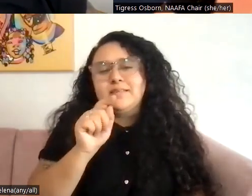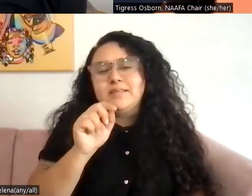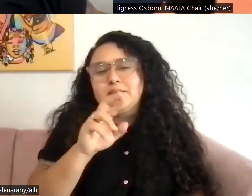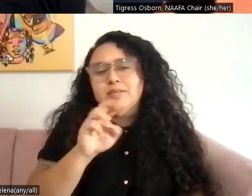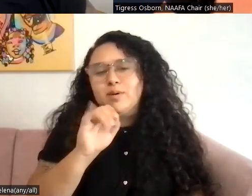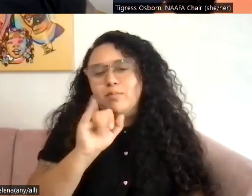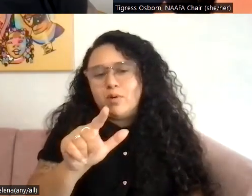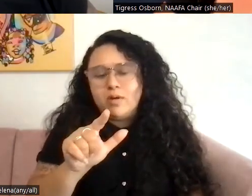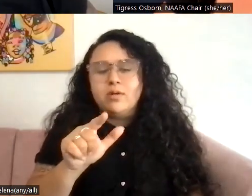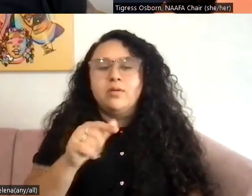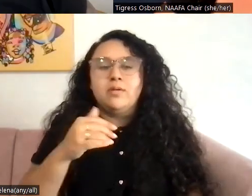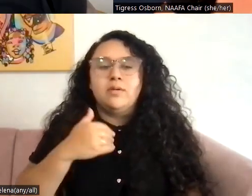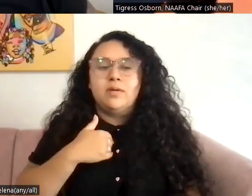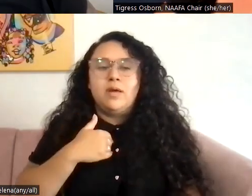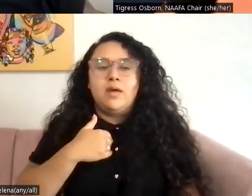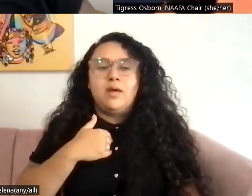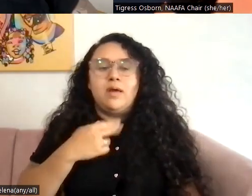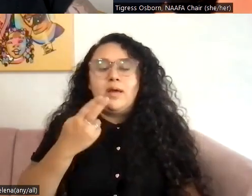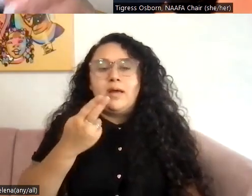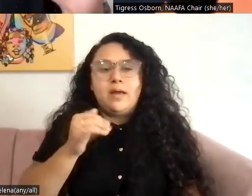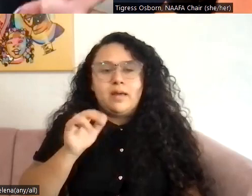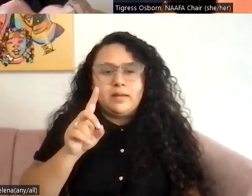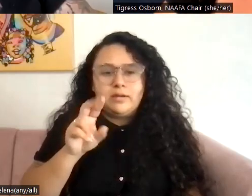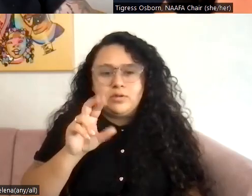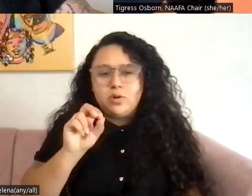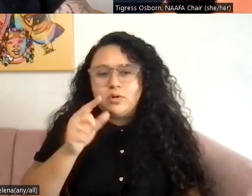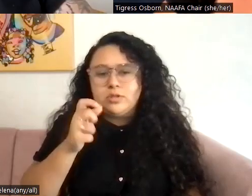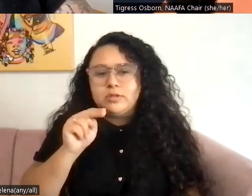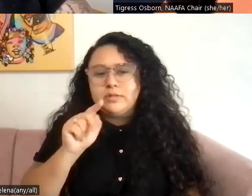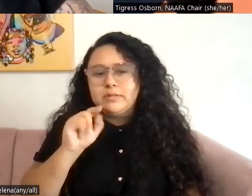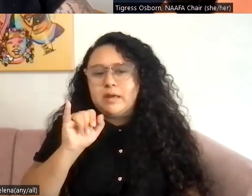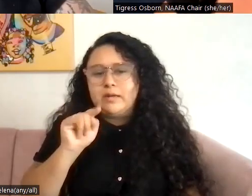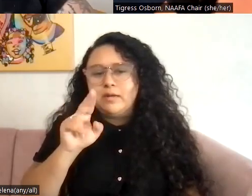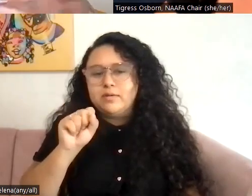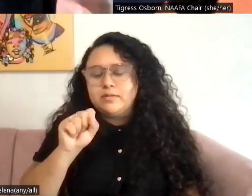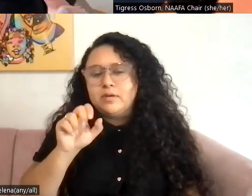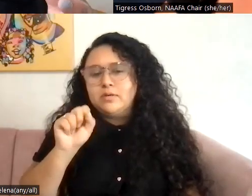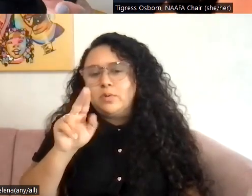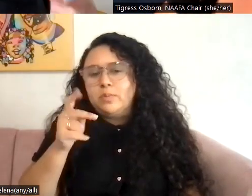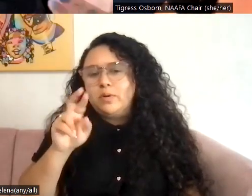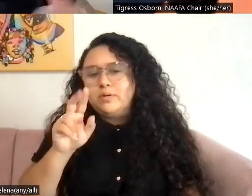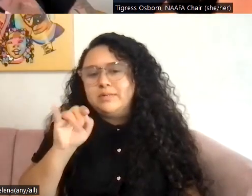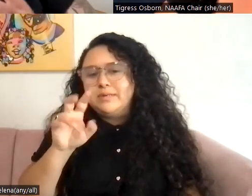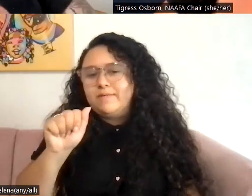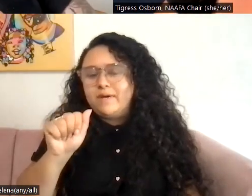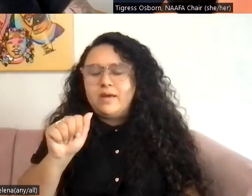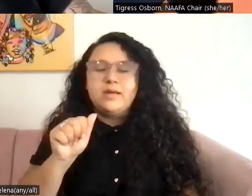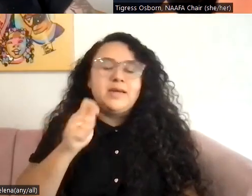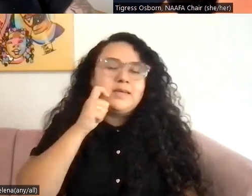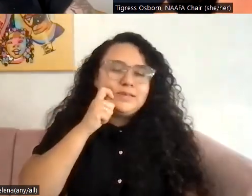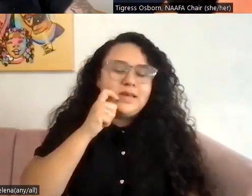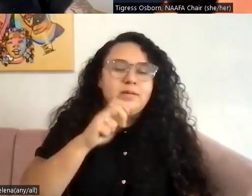hydrogen titus super teva, which is like a, a skin condition that acts as an